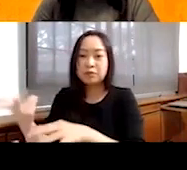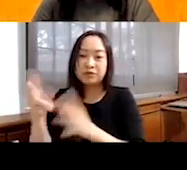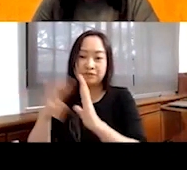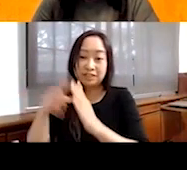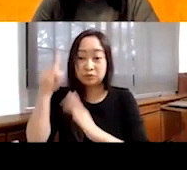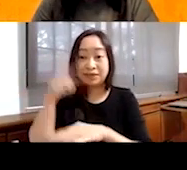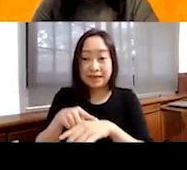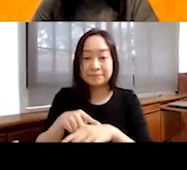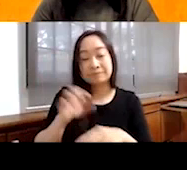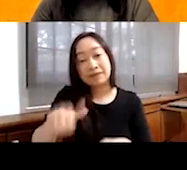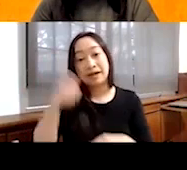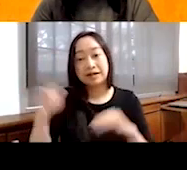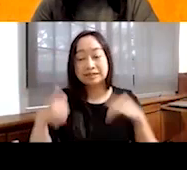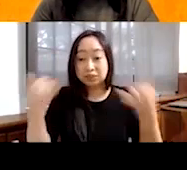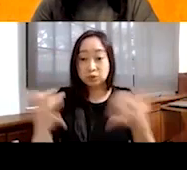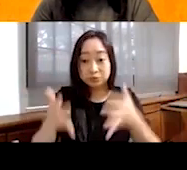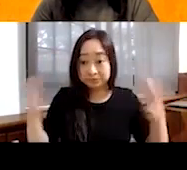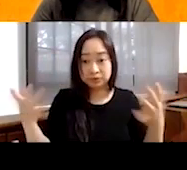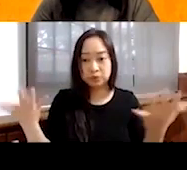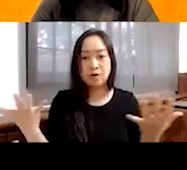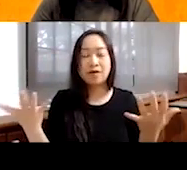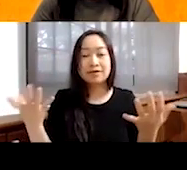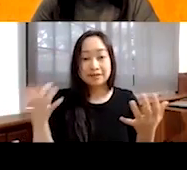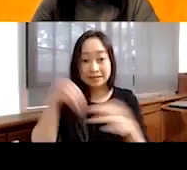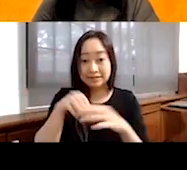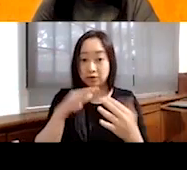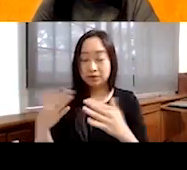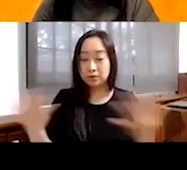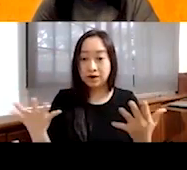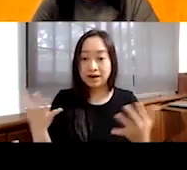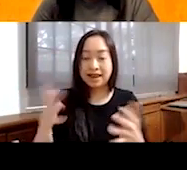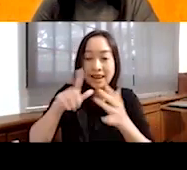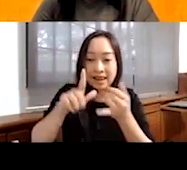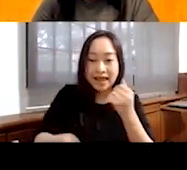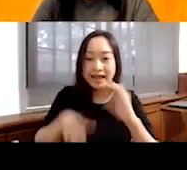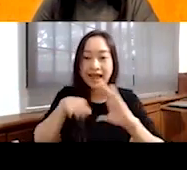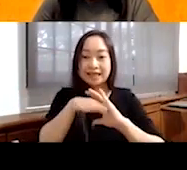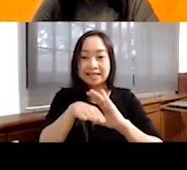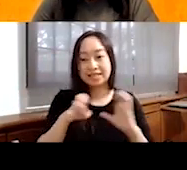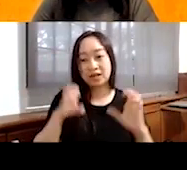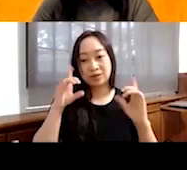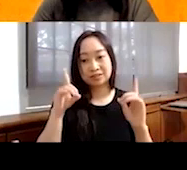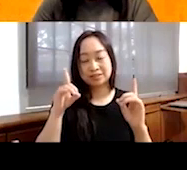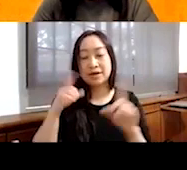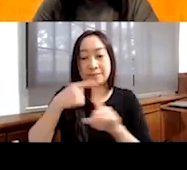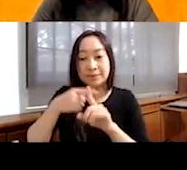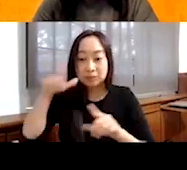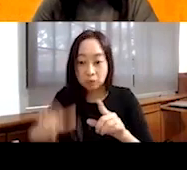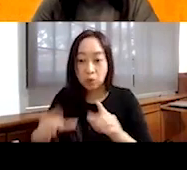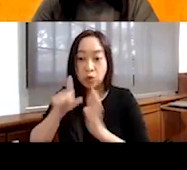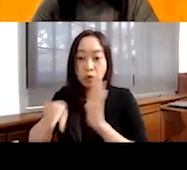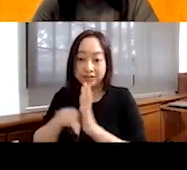Another significant issue in the community is a lack of access to education education and low quality of teaching.